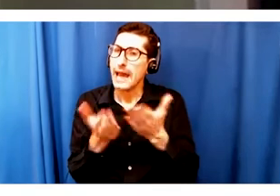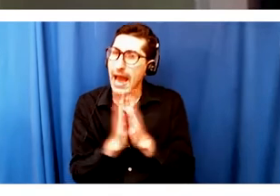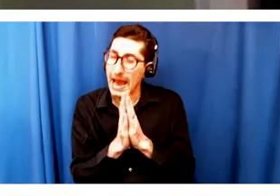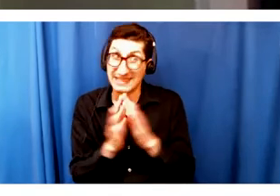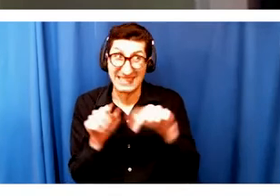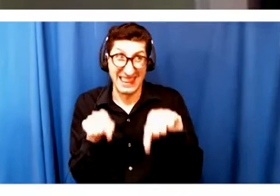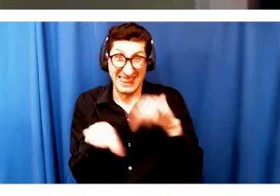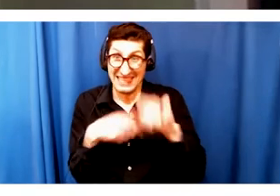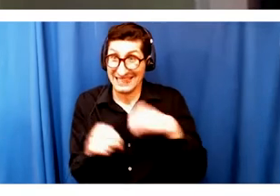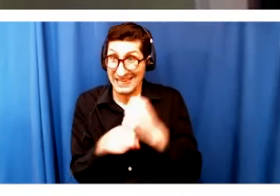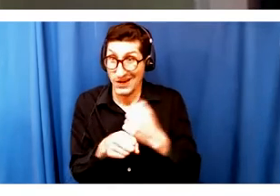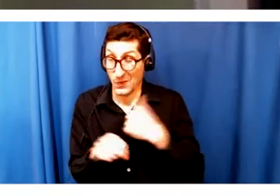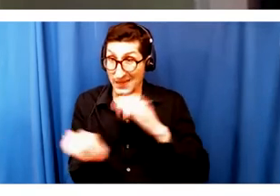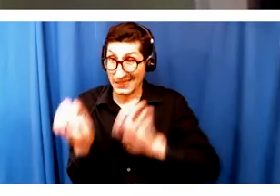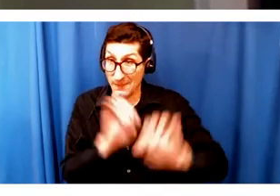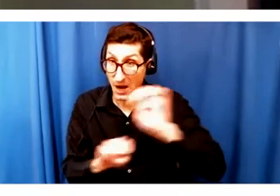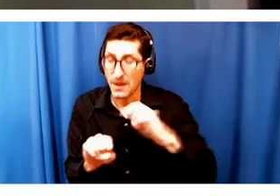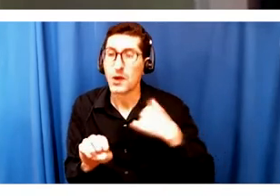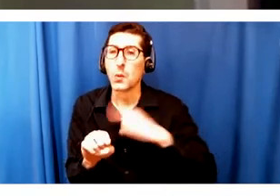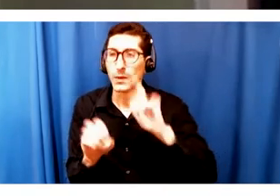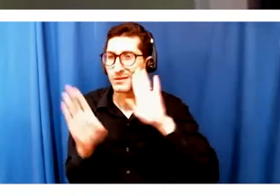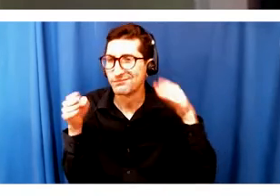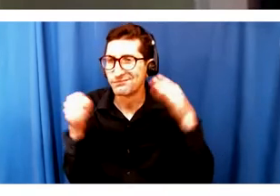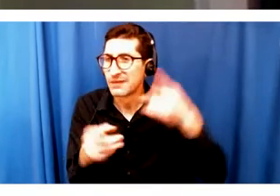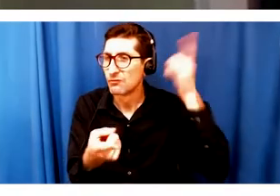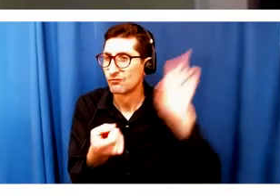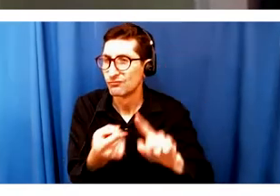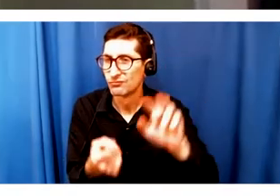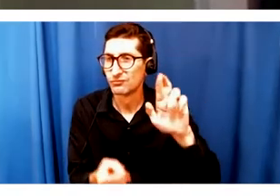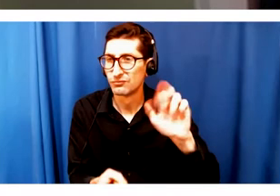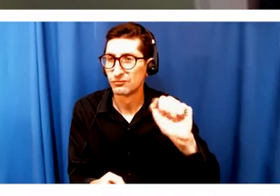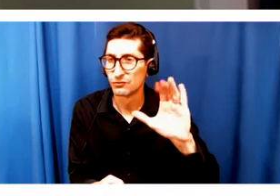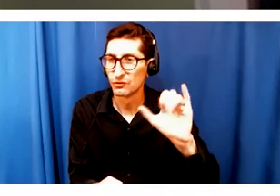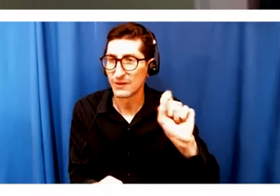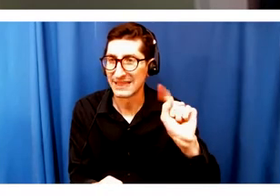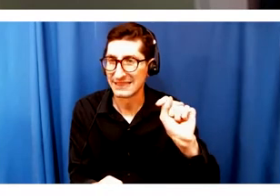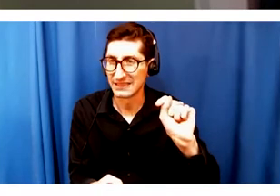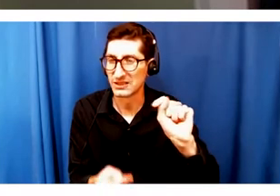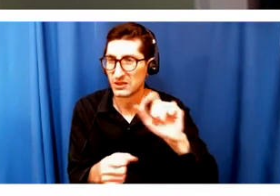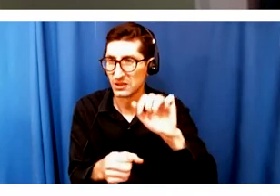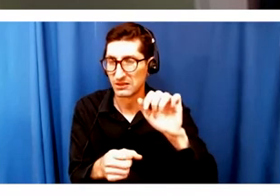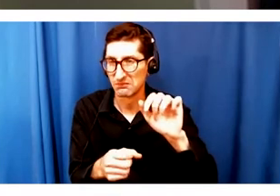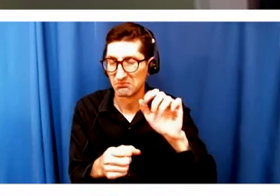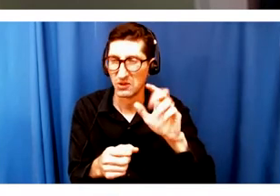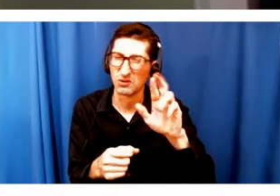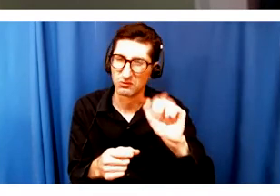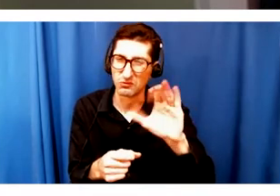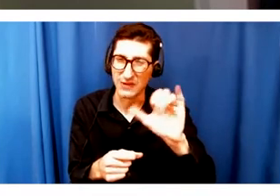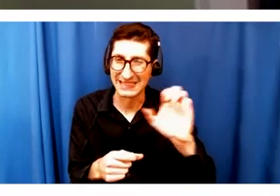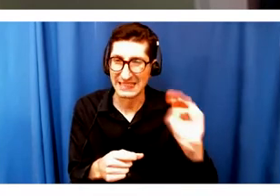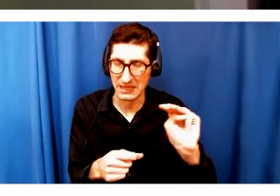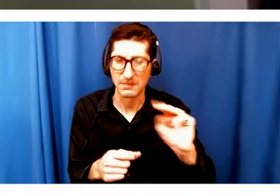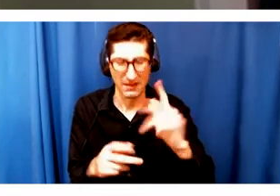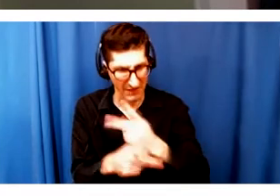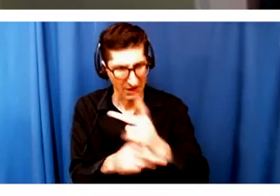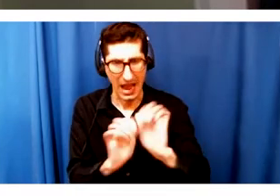on anti-racist work and work that teaches us to live more lightly on the planet. And so everything